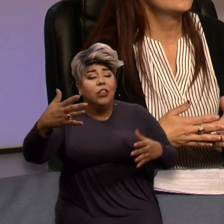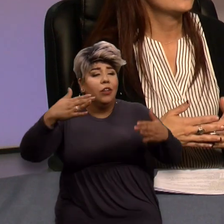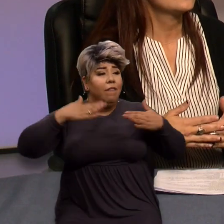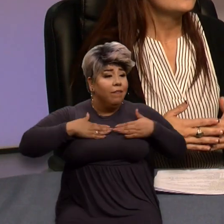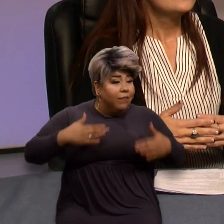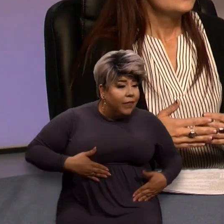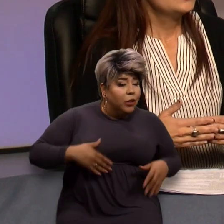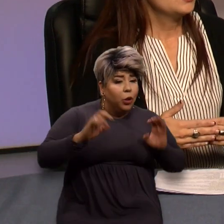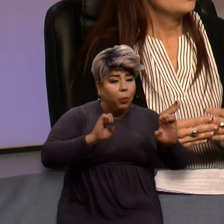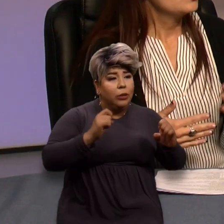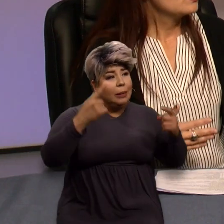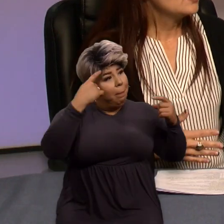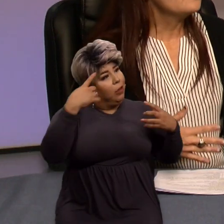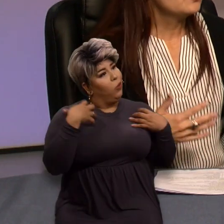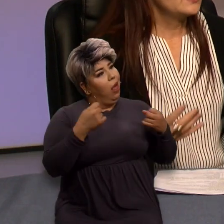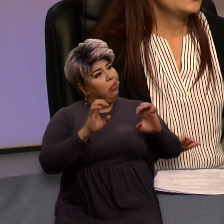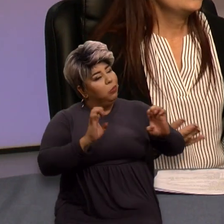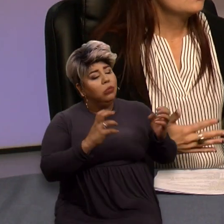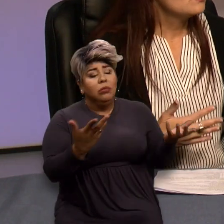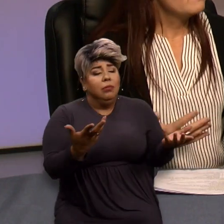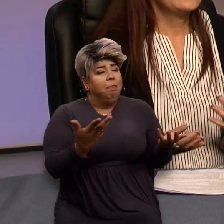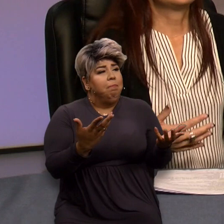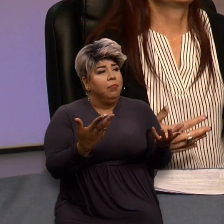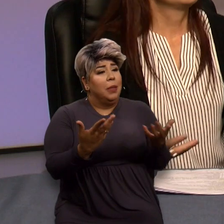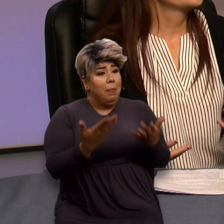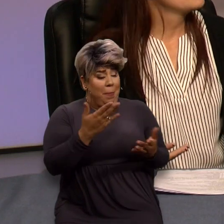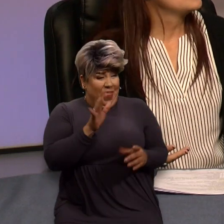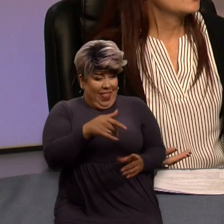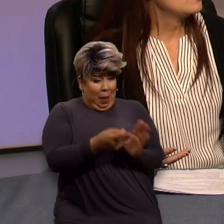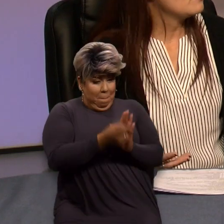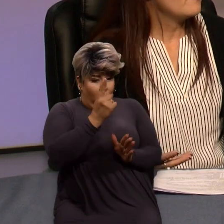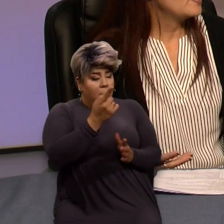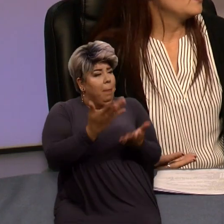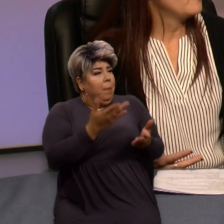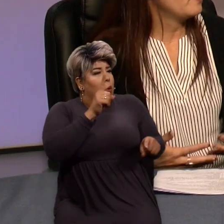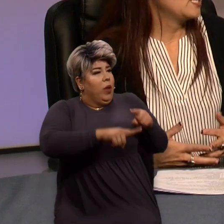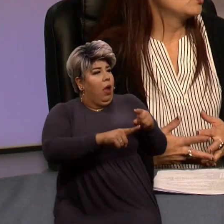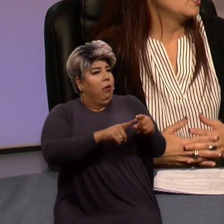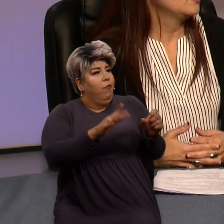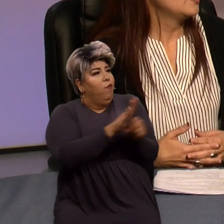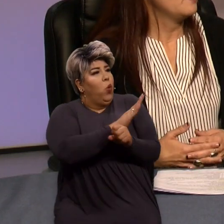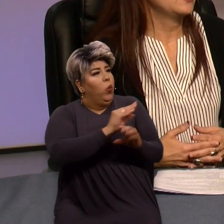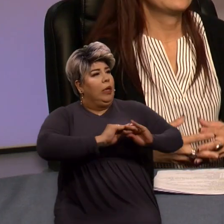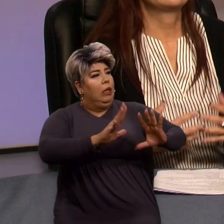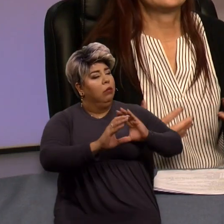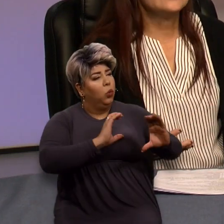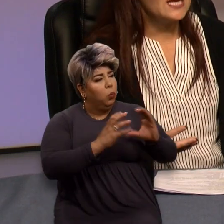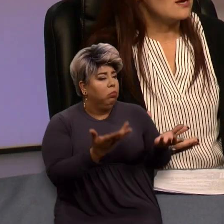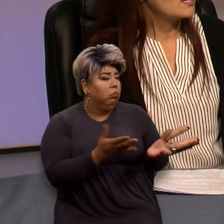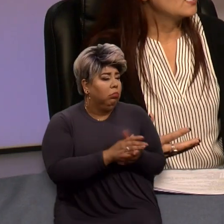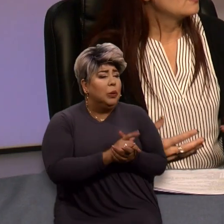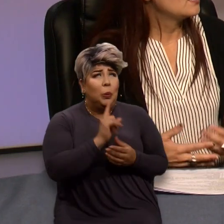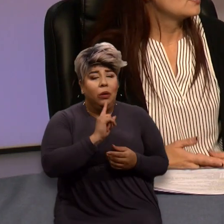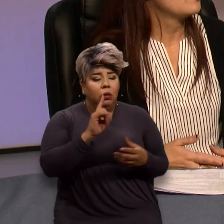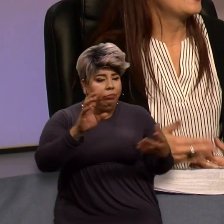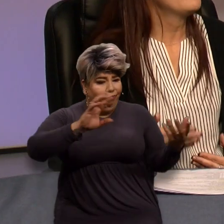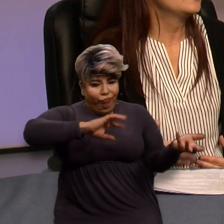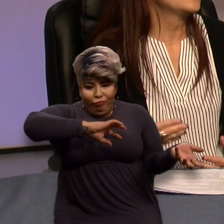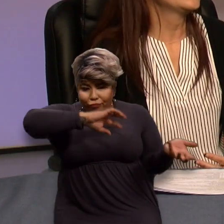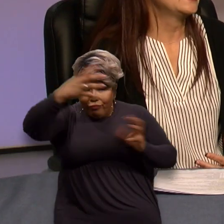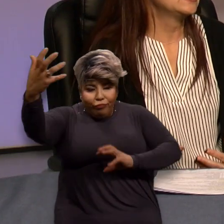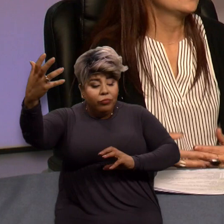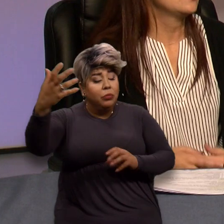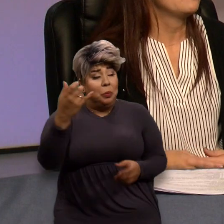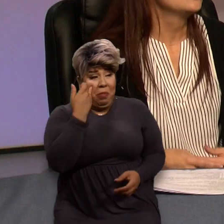health care crisis, you know, your loved one and you may not be able to communicate all the vital information. It's very chaotic. And so